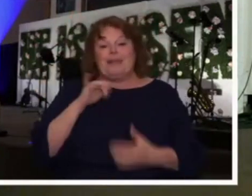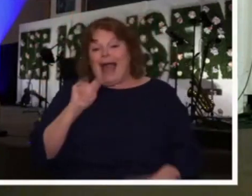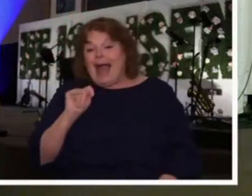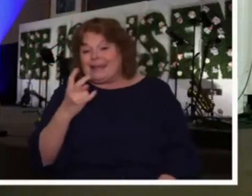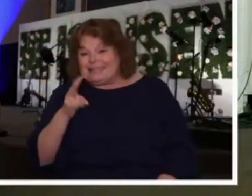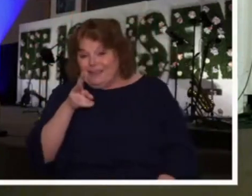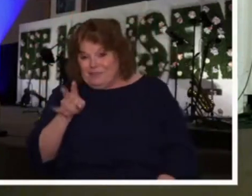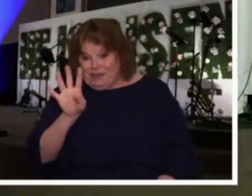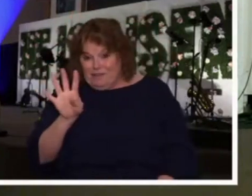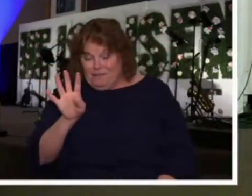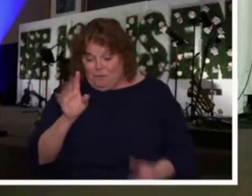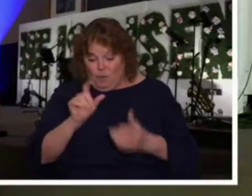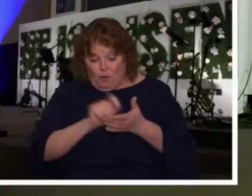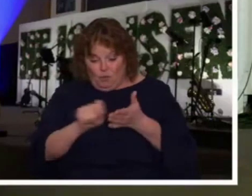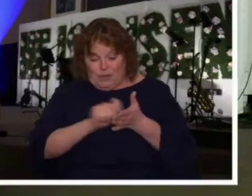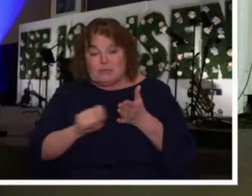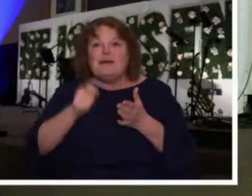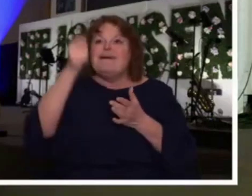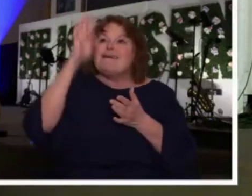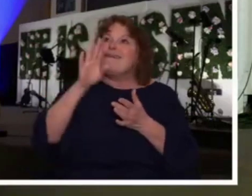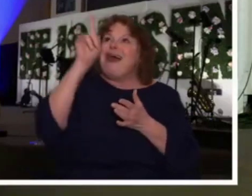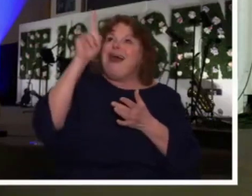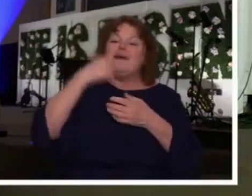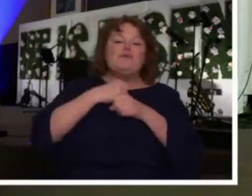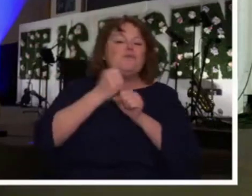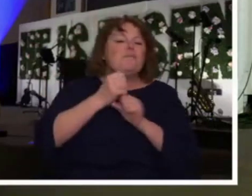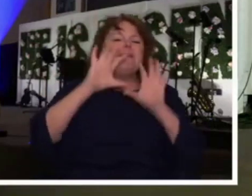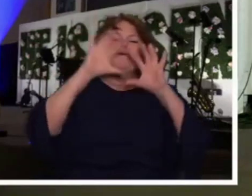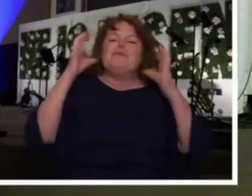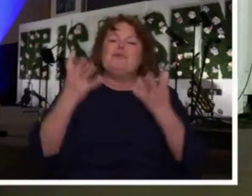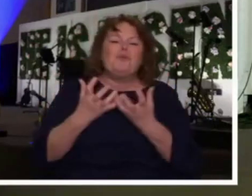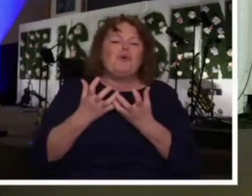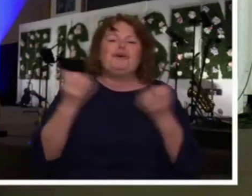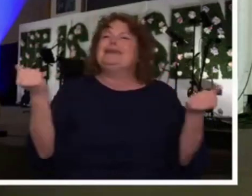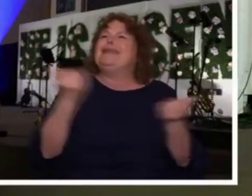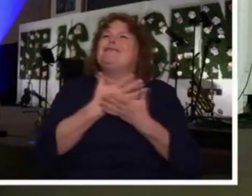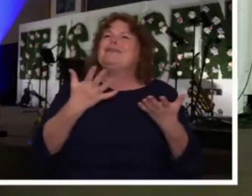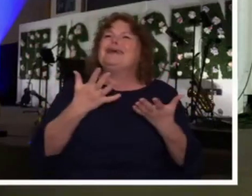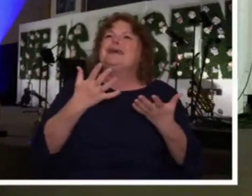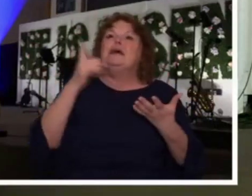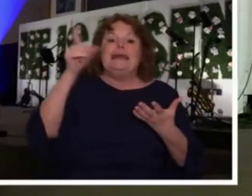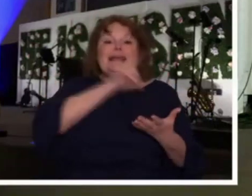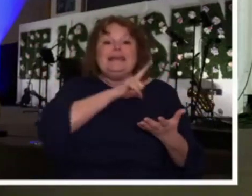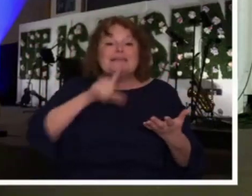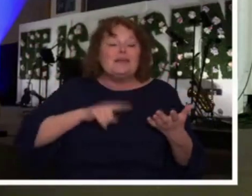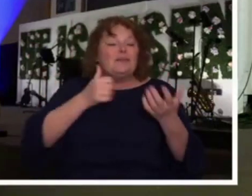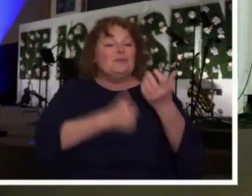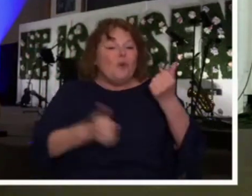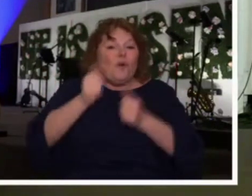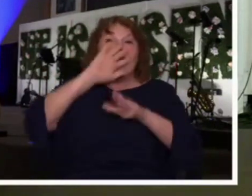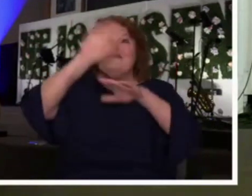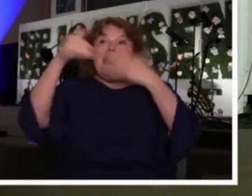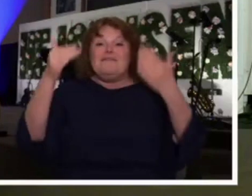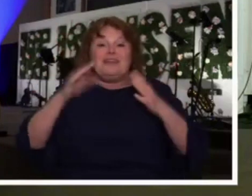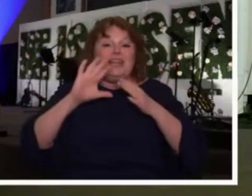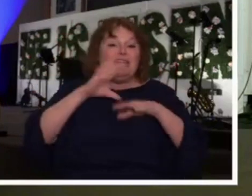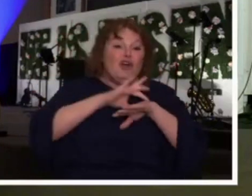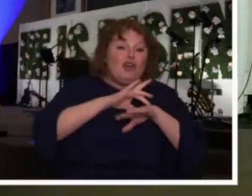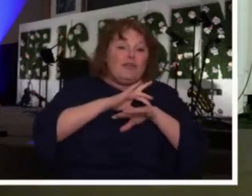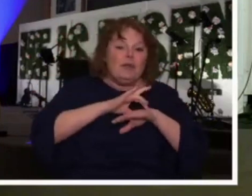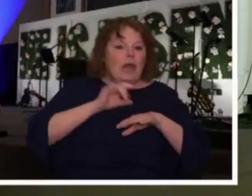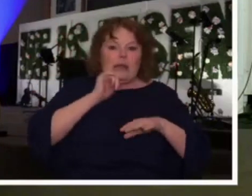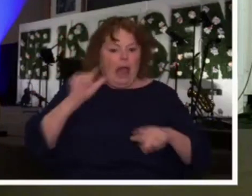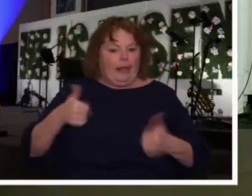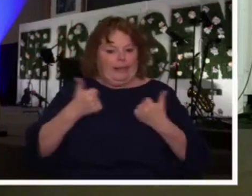the God who made the world and everything in it is the Lord of heaven and earth and does not live in temples made